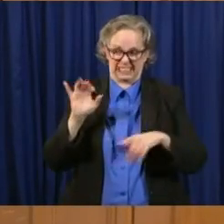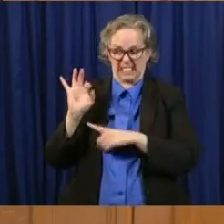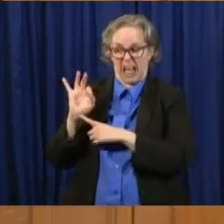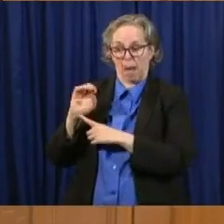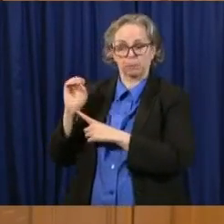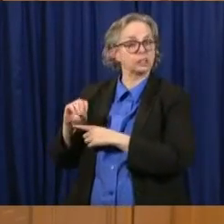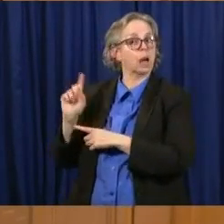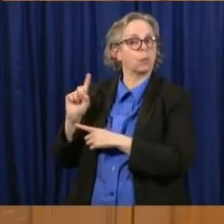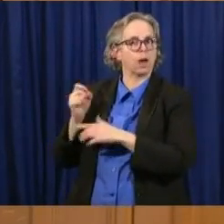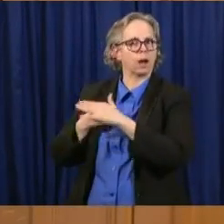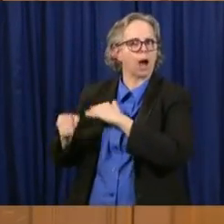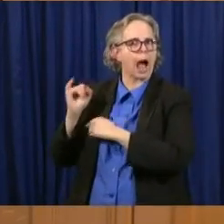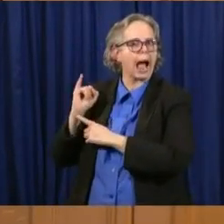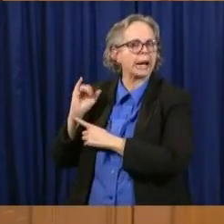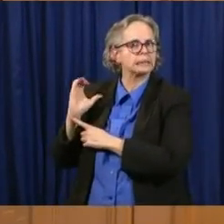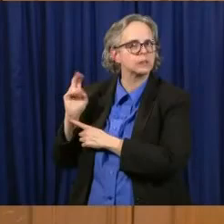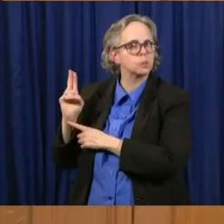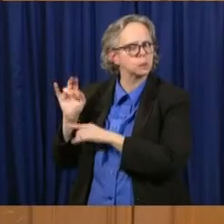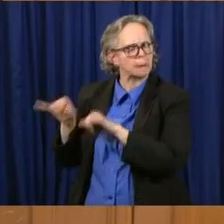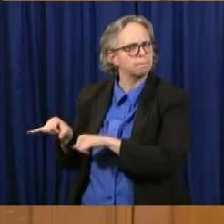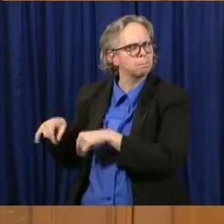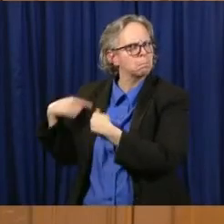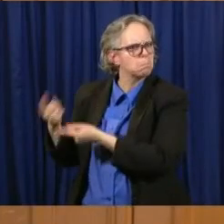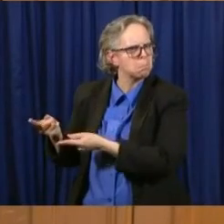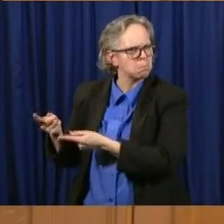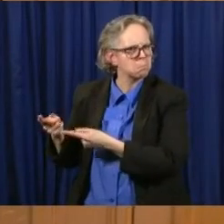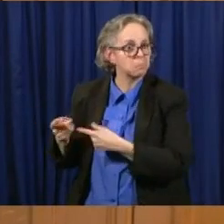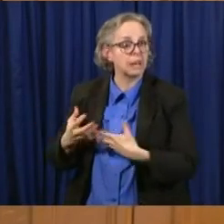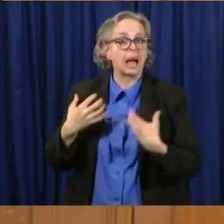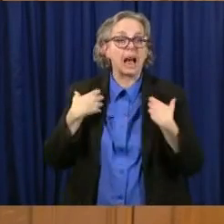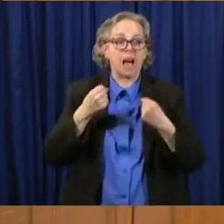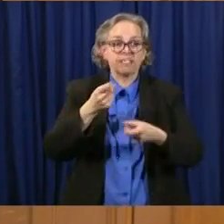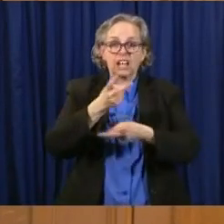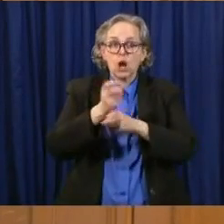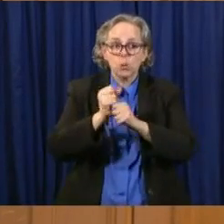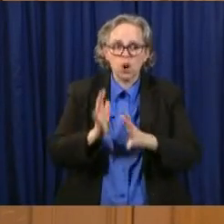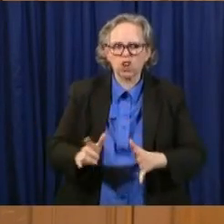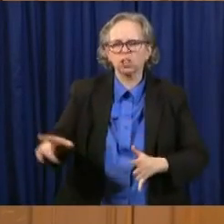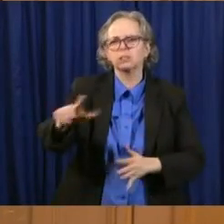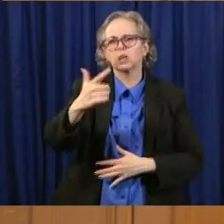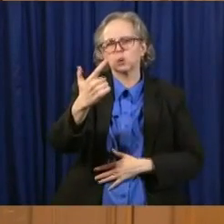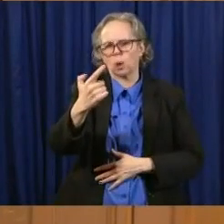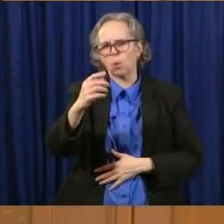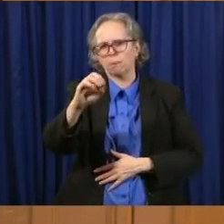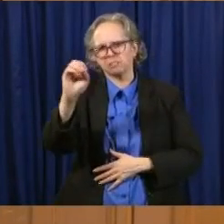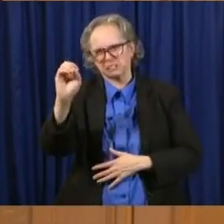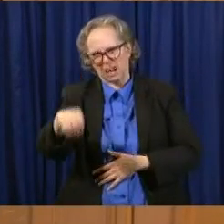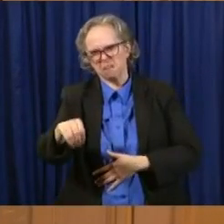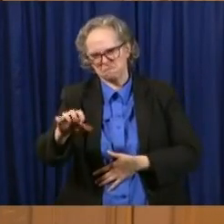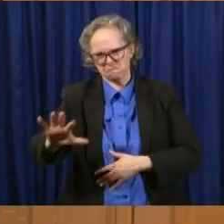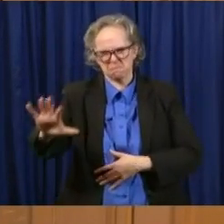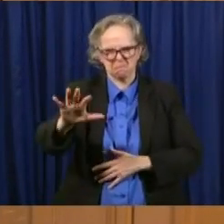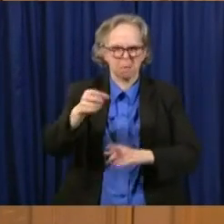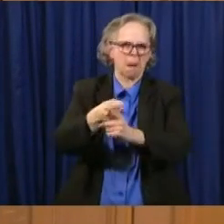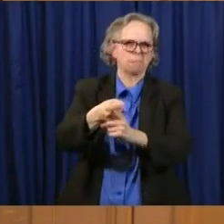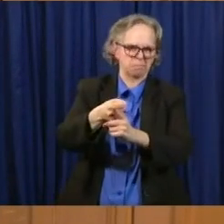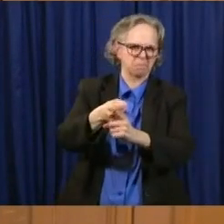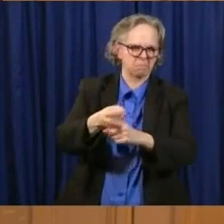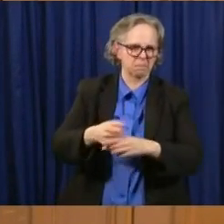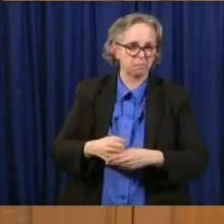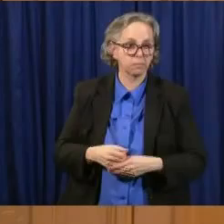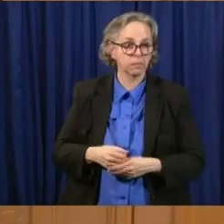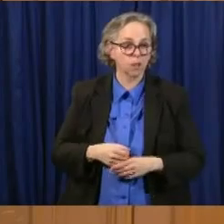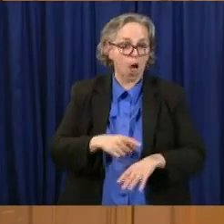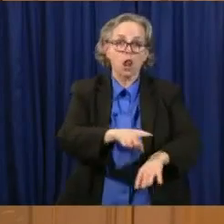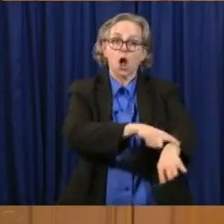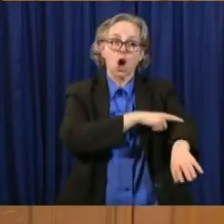workers making up 21% of our cases, um, and of that long-term care residents, um,